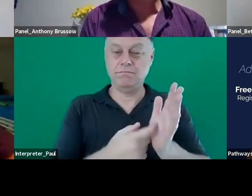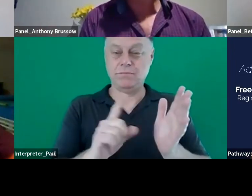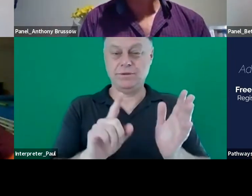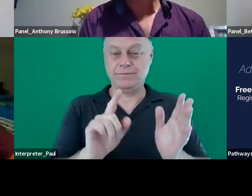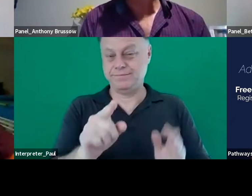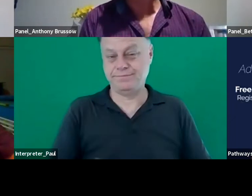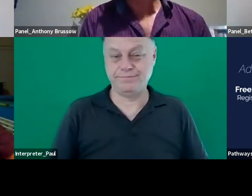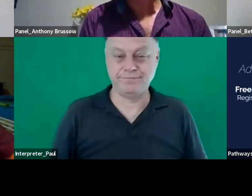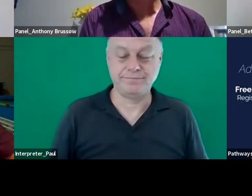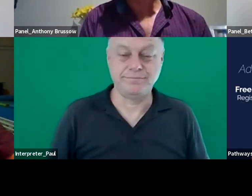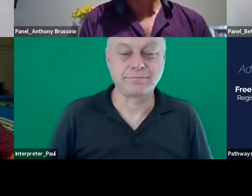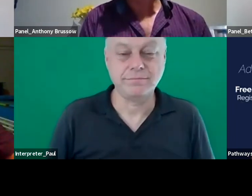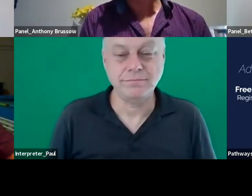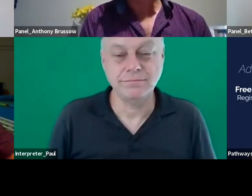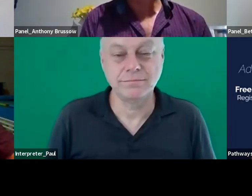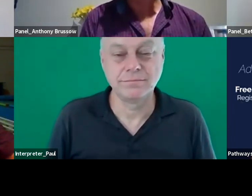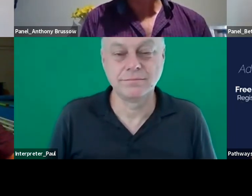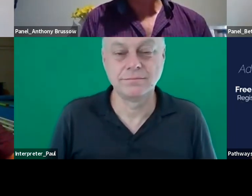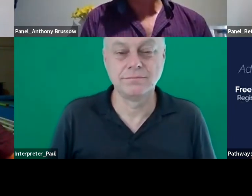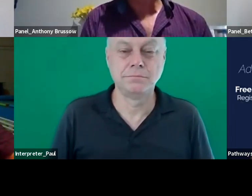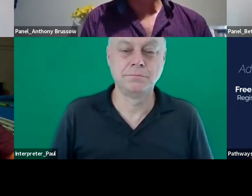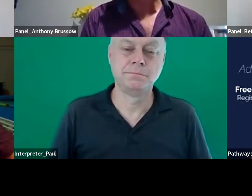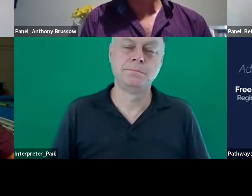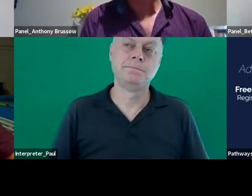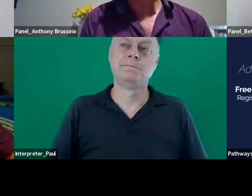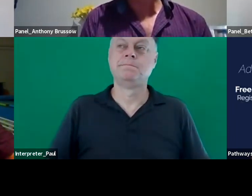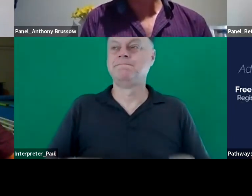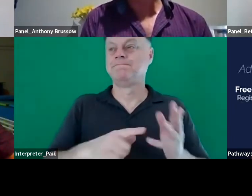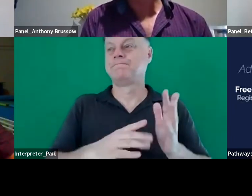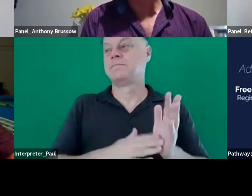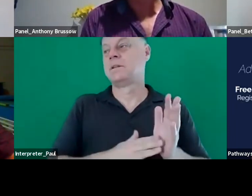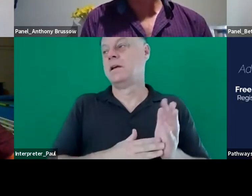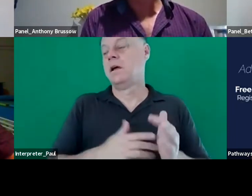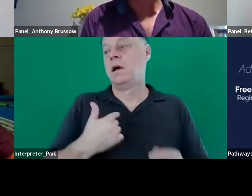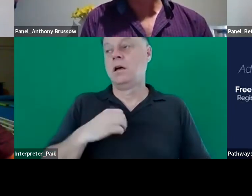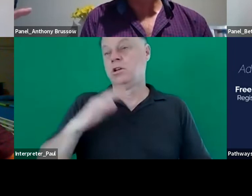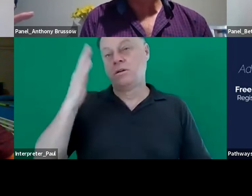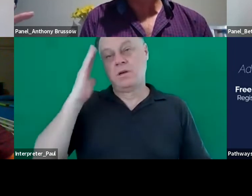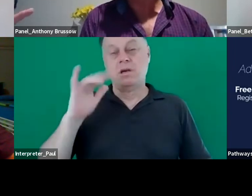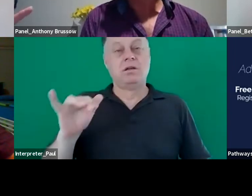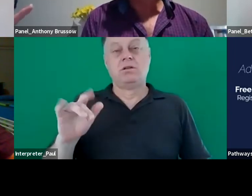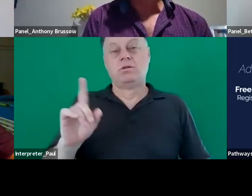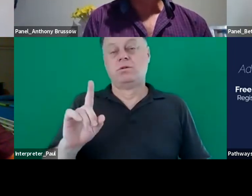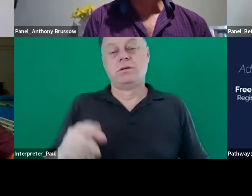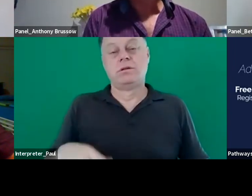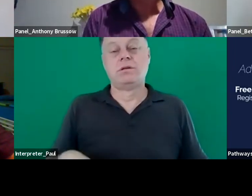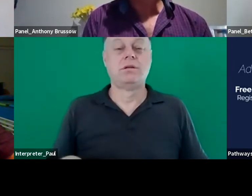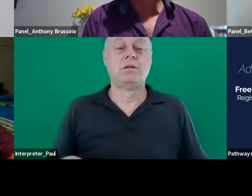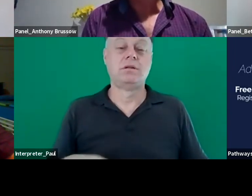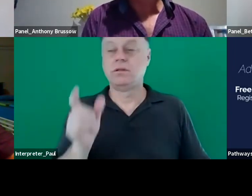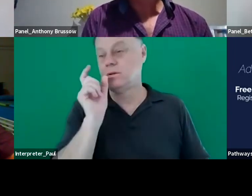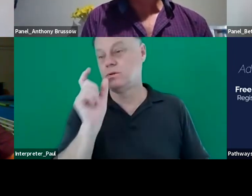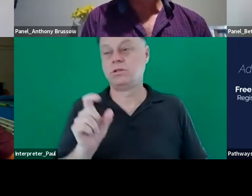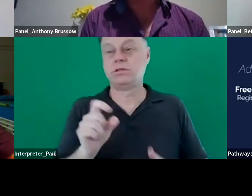um i don't really mind too much the term